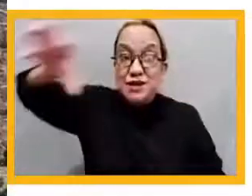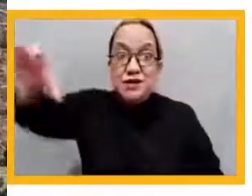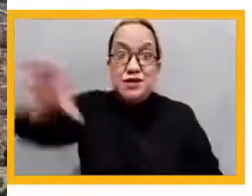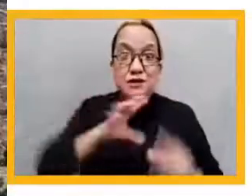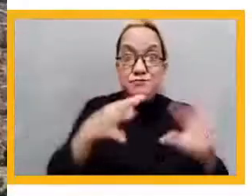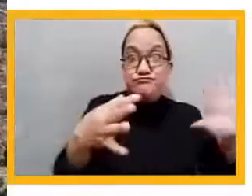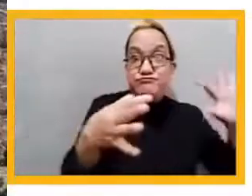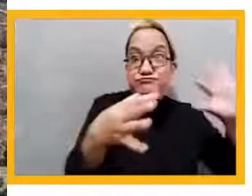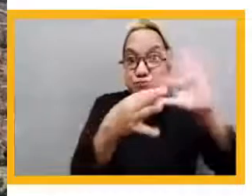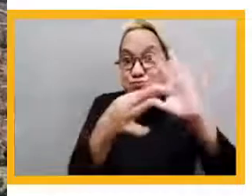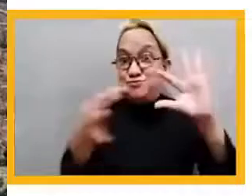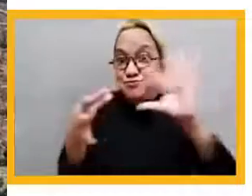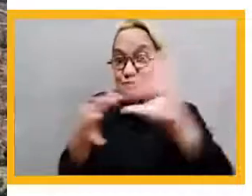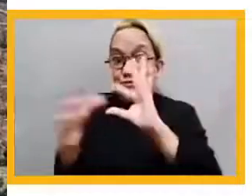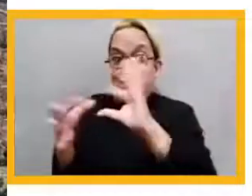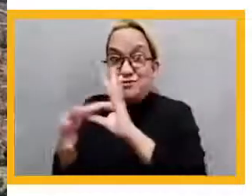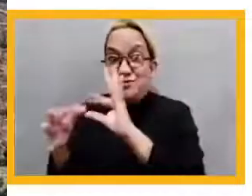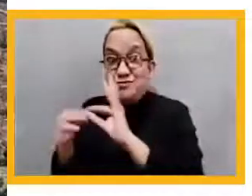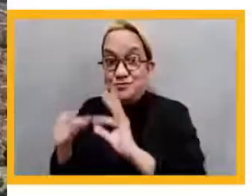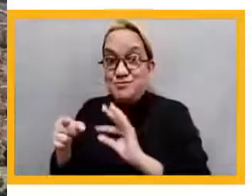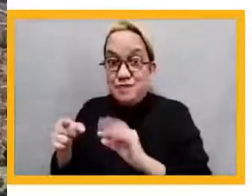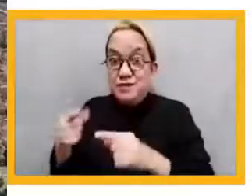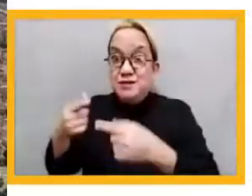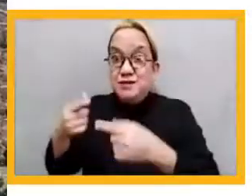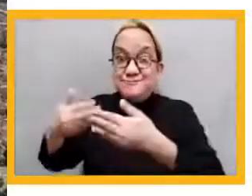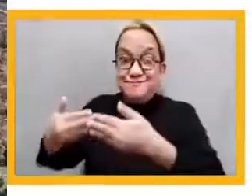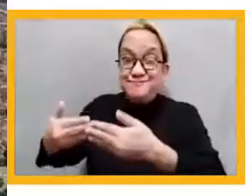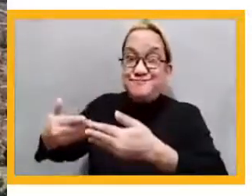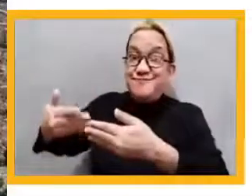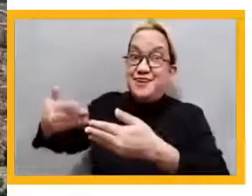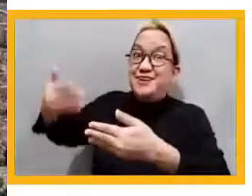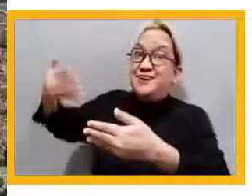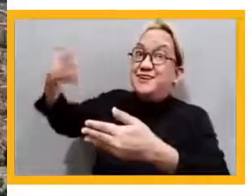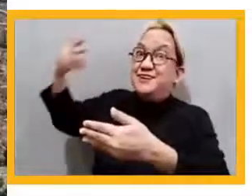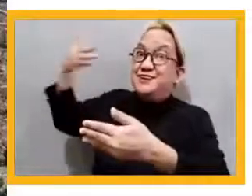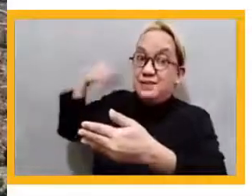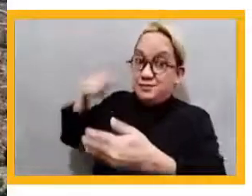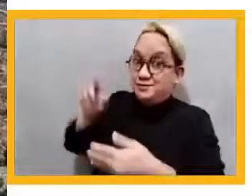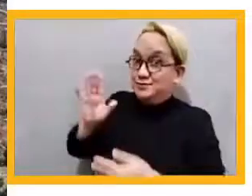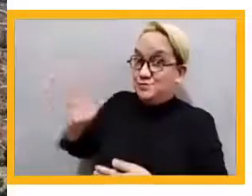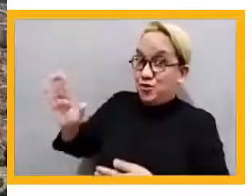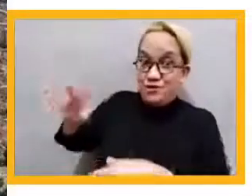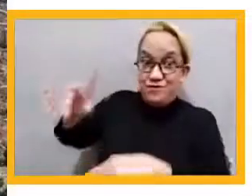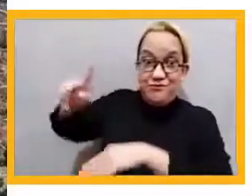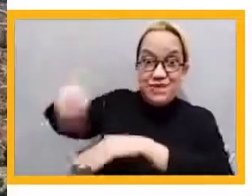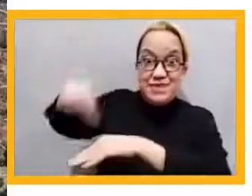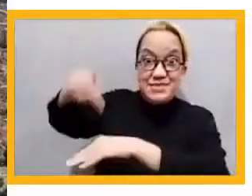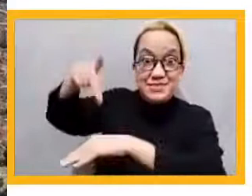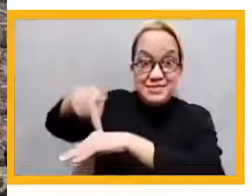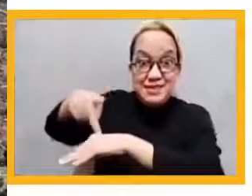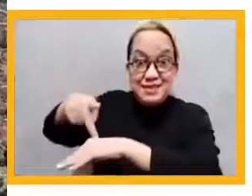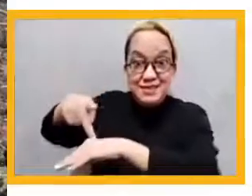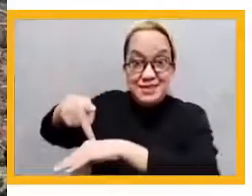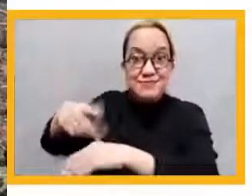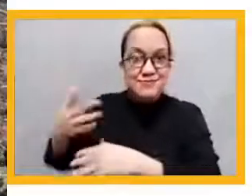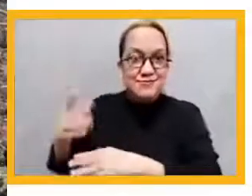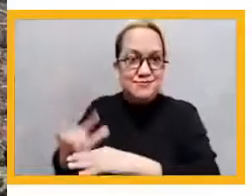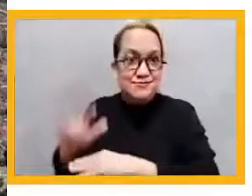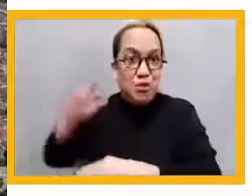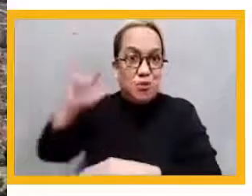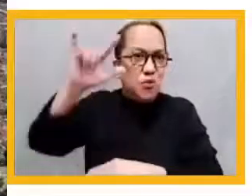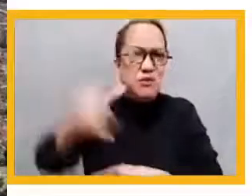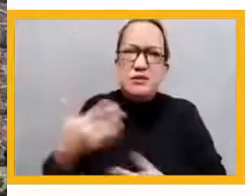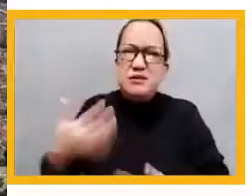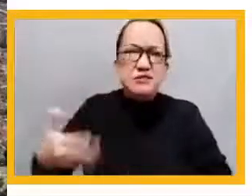visits from the Philippines, from many teachers and a delegation from the Ministry of Education. This was years back. But I think the most